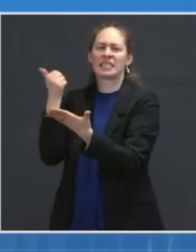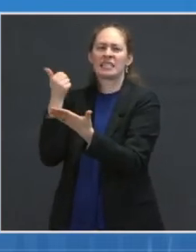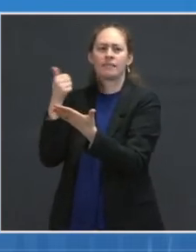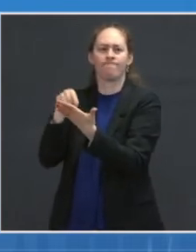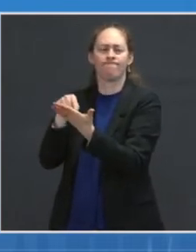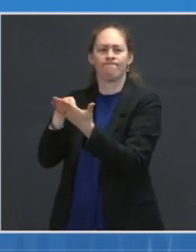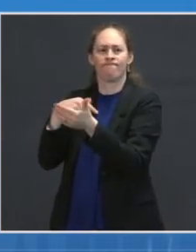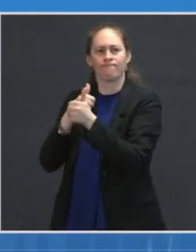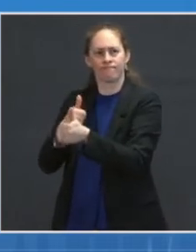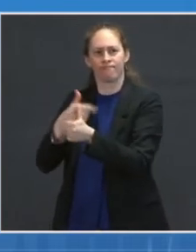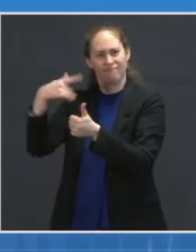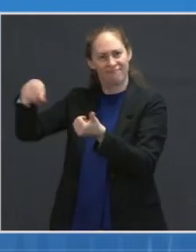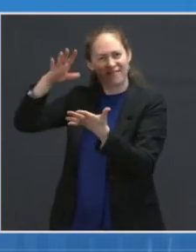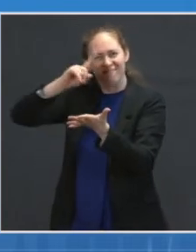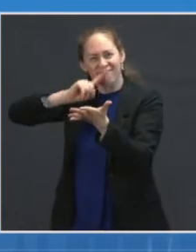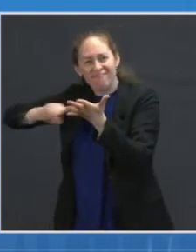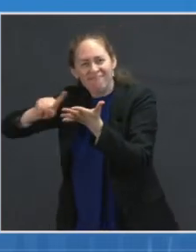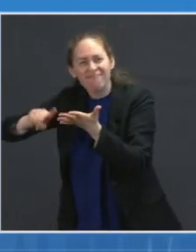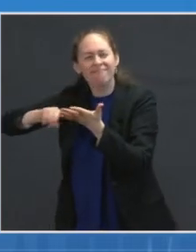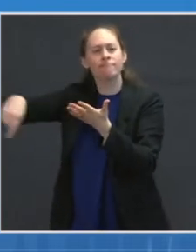by a boost with the mRNA.